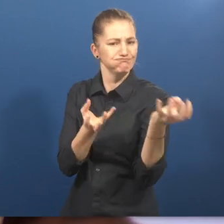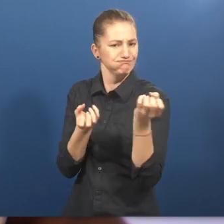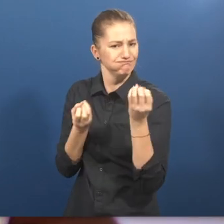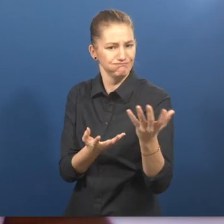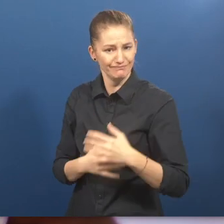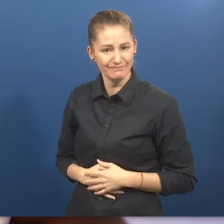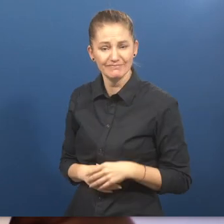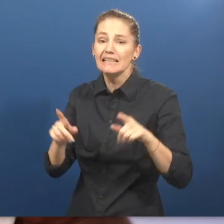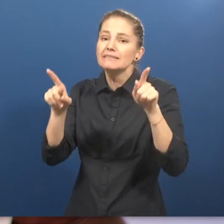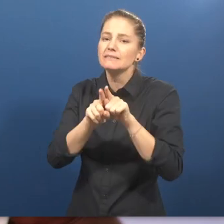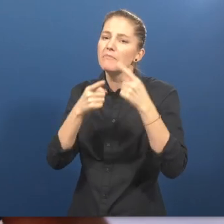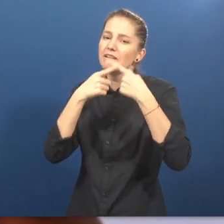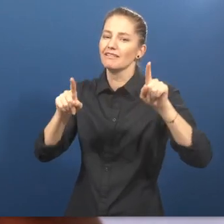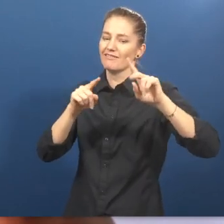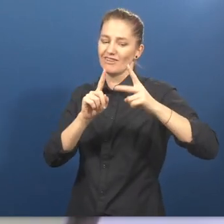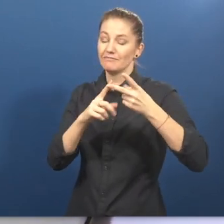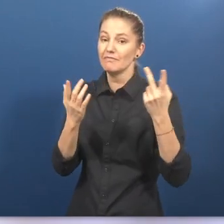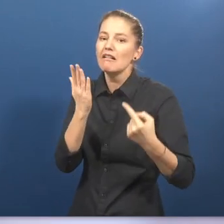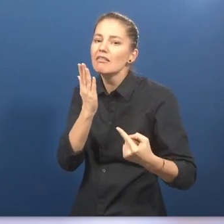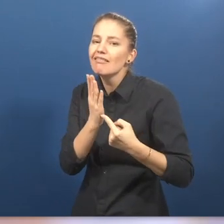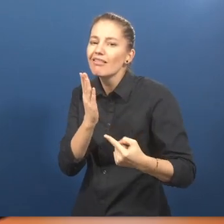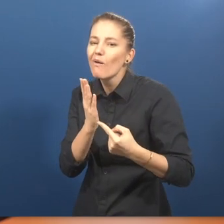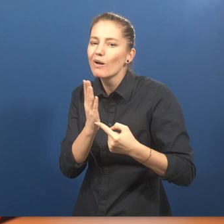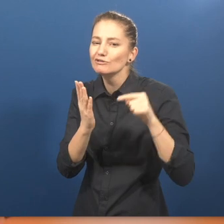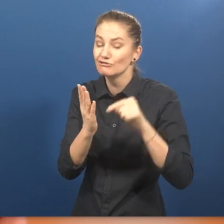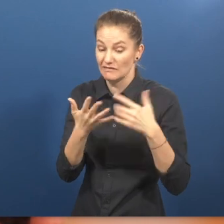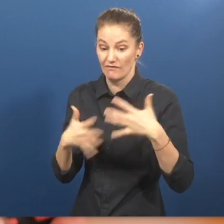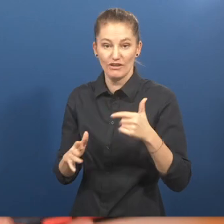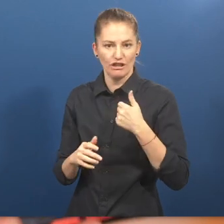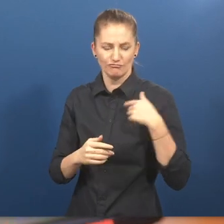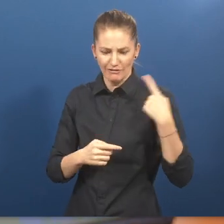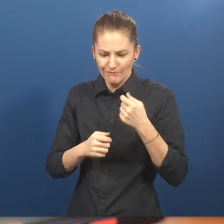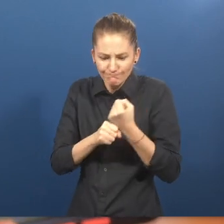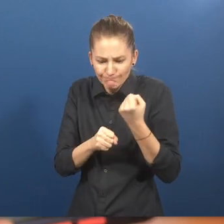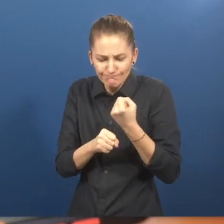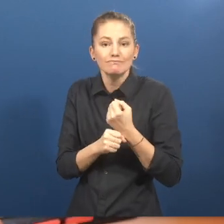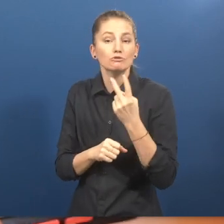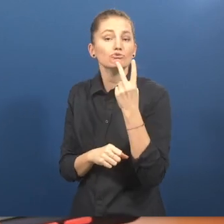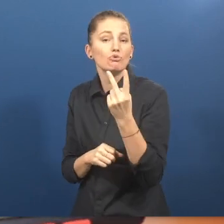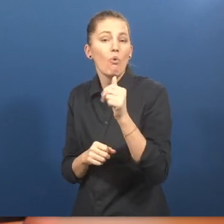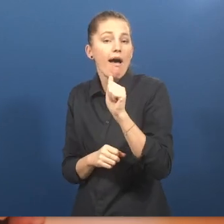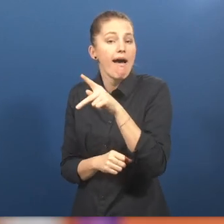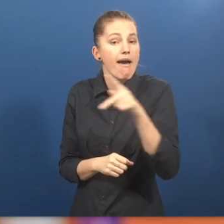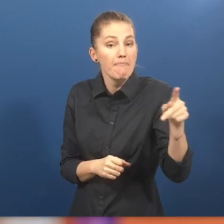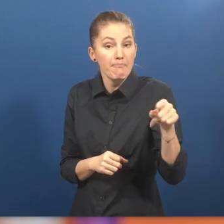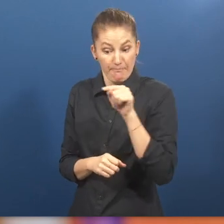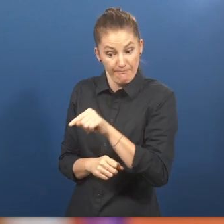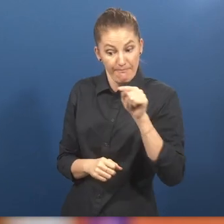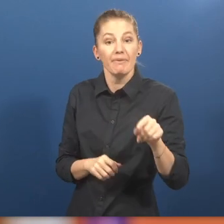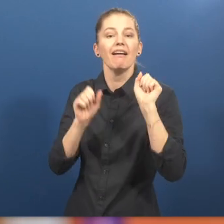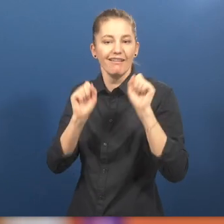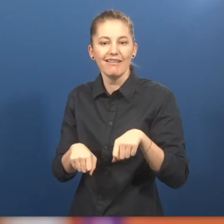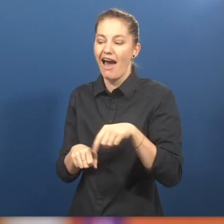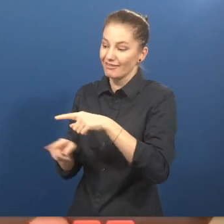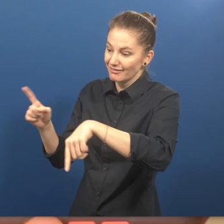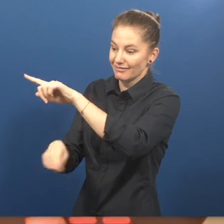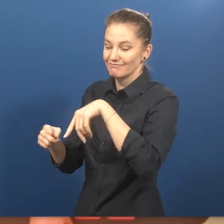aspect is the use of technology where we have developed two apps that are used to support DIFs in